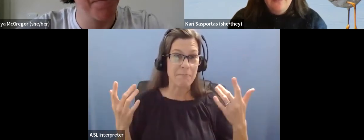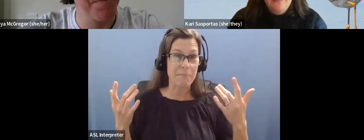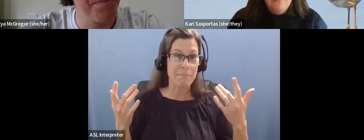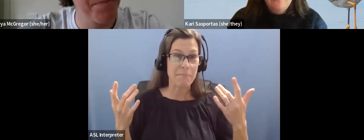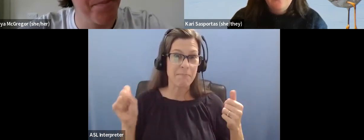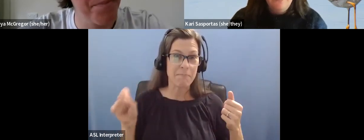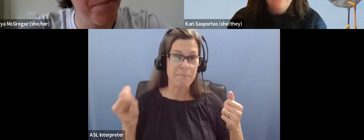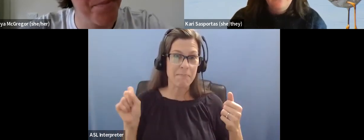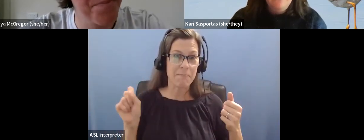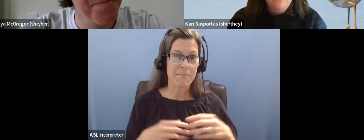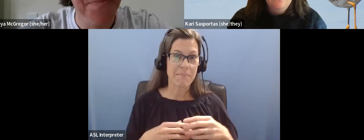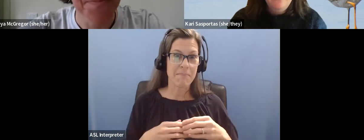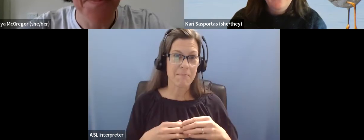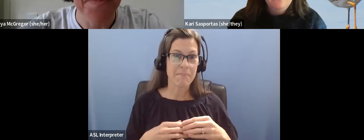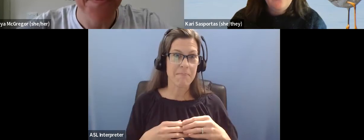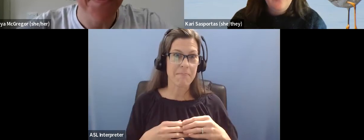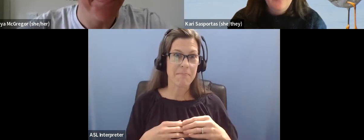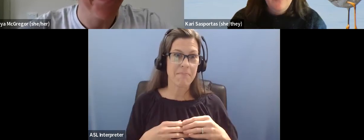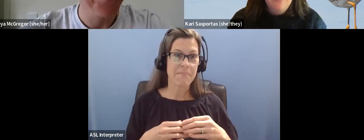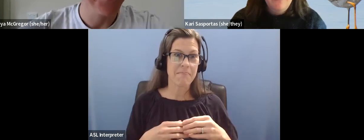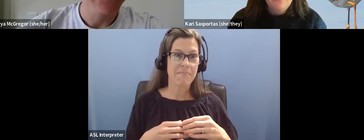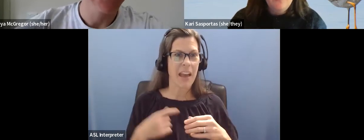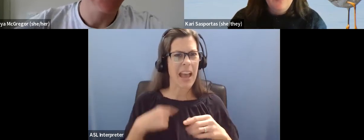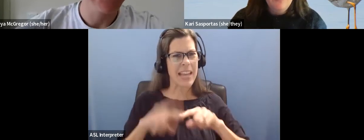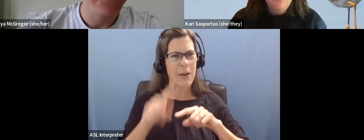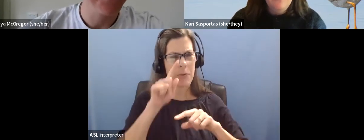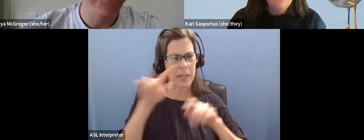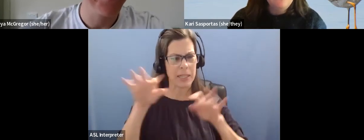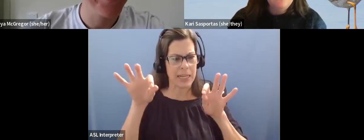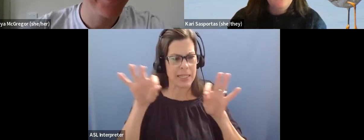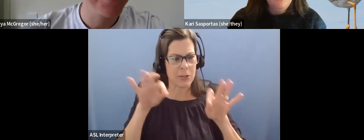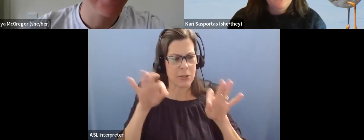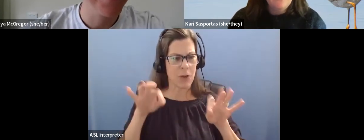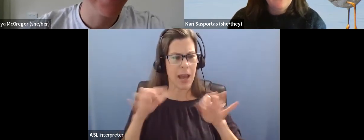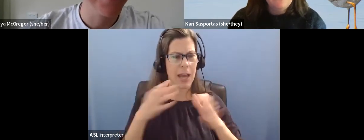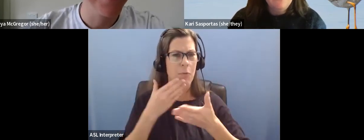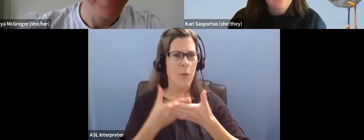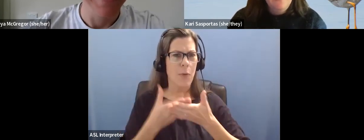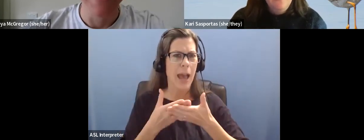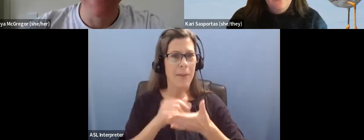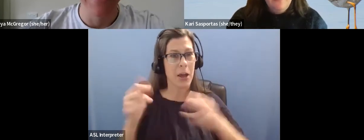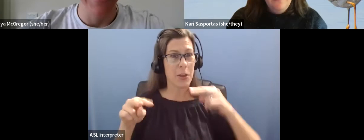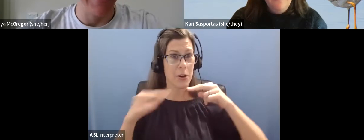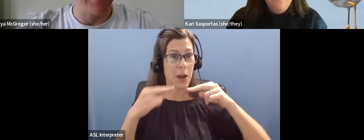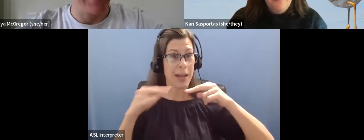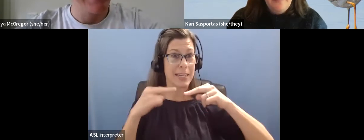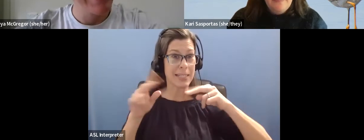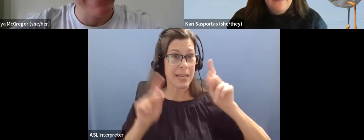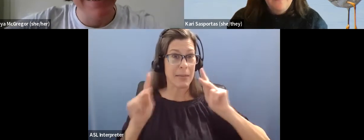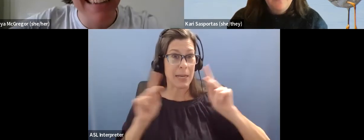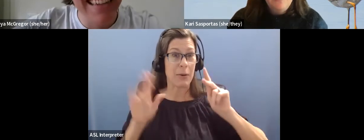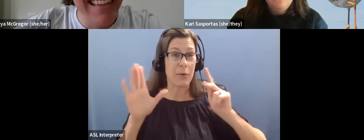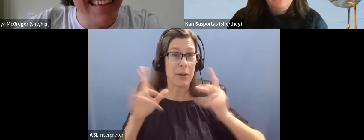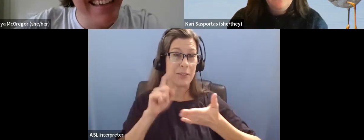and so, yeah, I, I don't think I can describe it well, but I think other people, other autistic people would recognize it. Um, yeah, yeah.